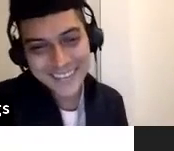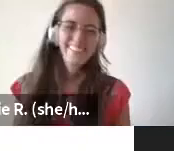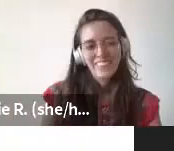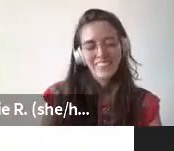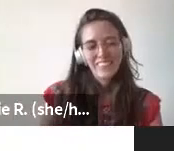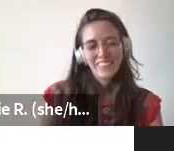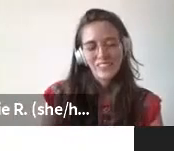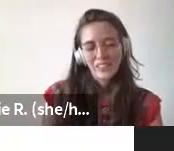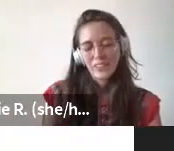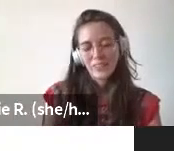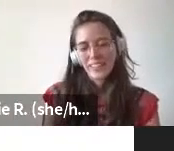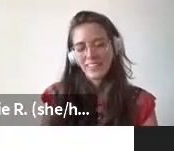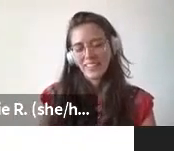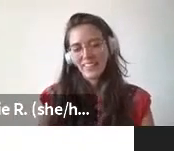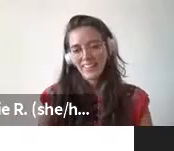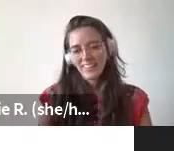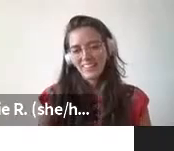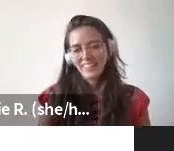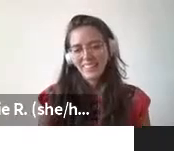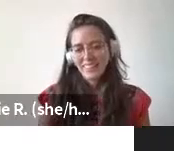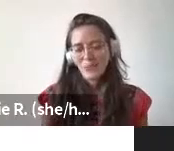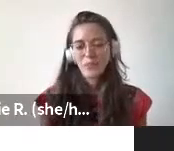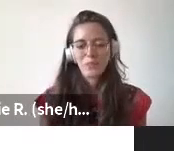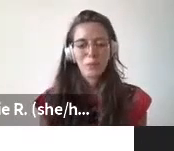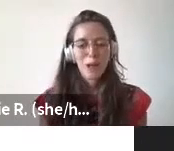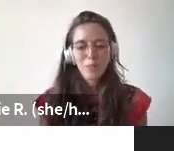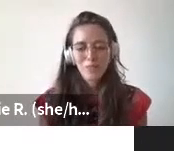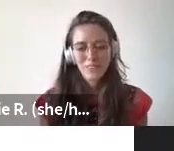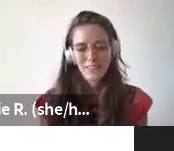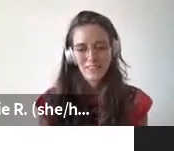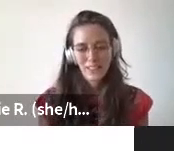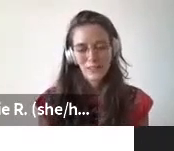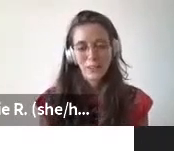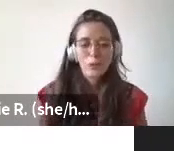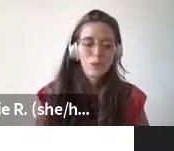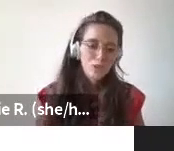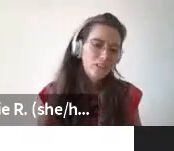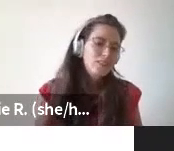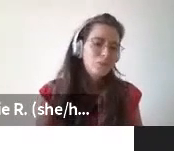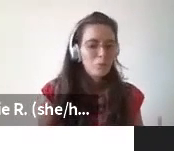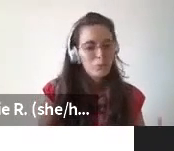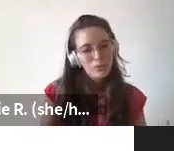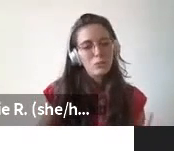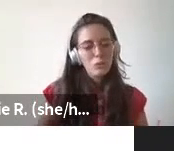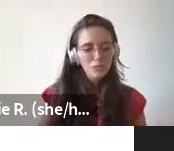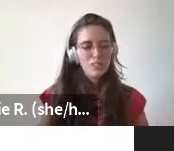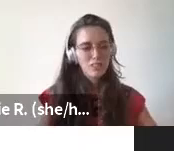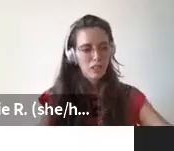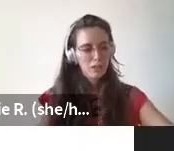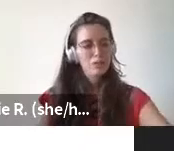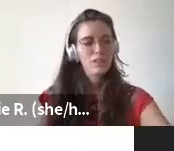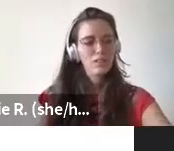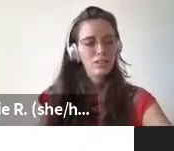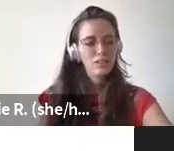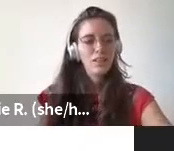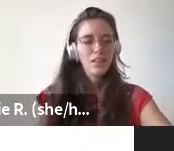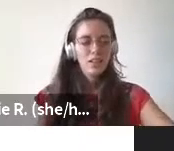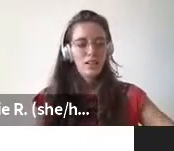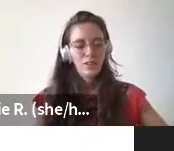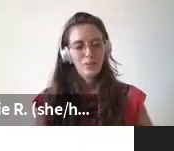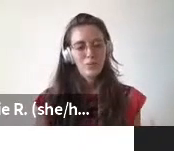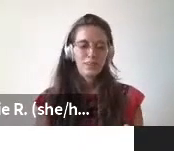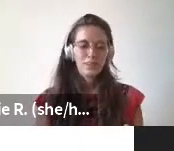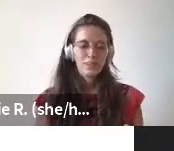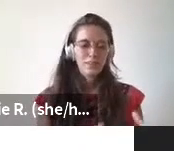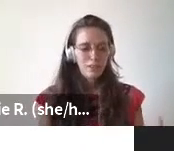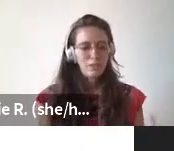no that's you're you're certainly right and and that's that's one of the premises actually and we're starting with books and movies and documentaries